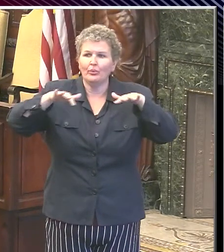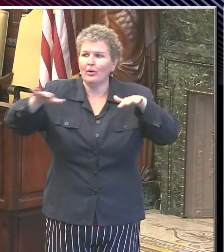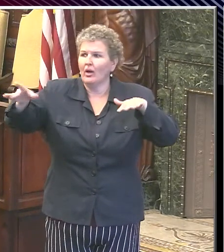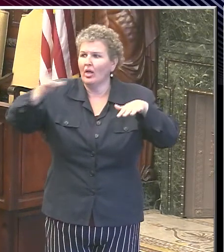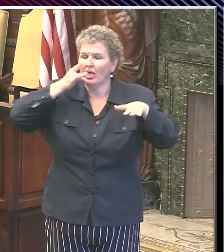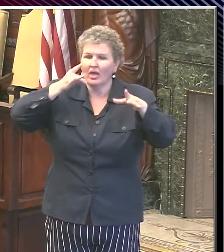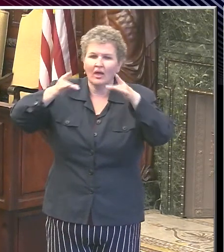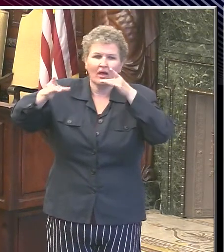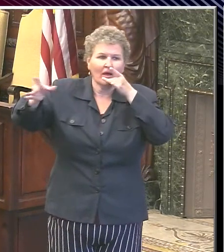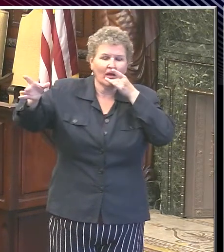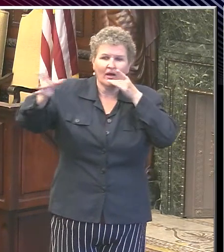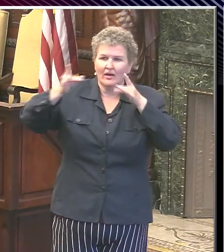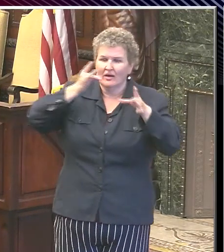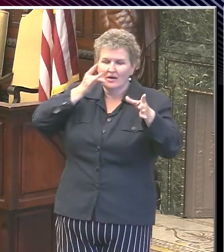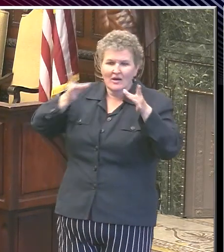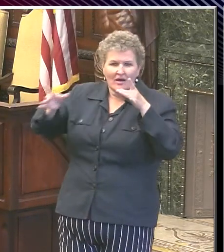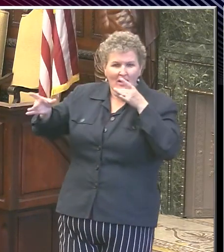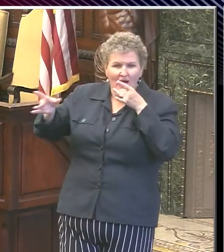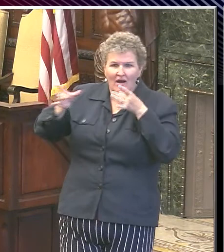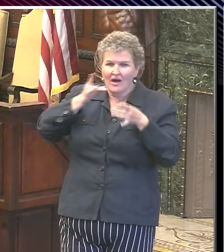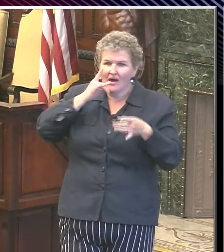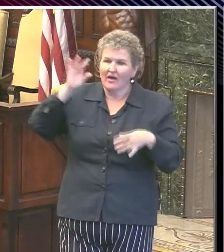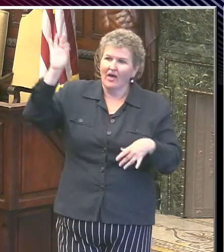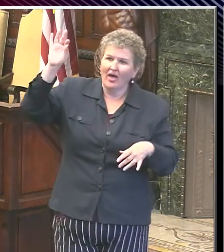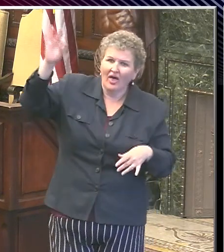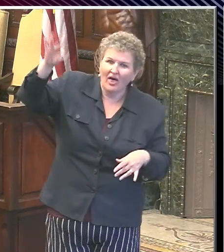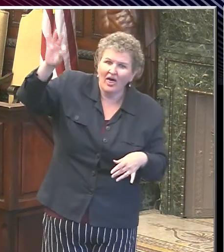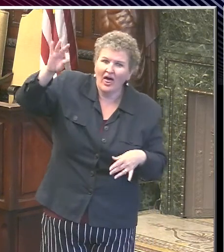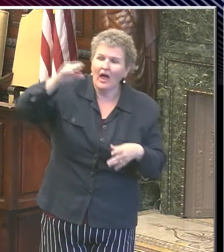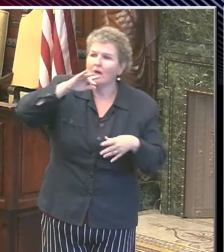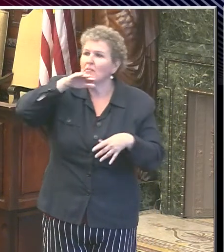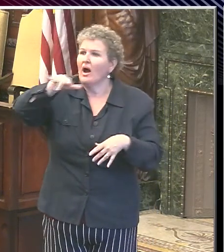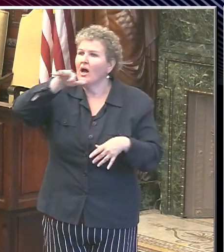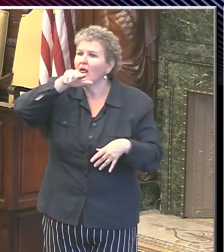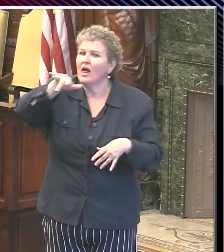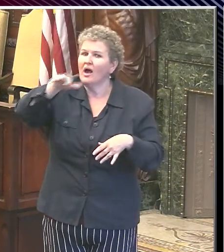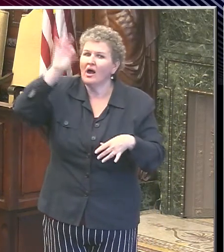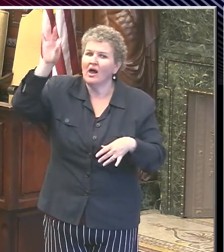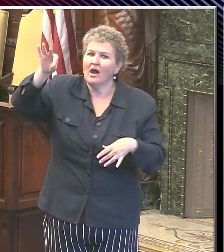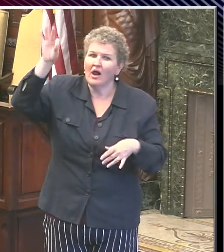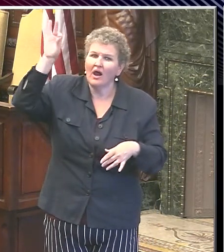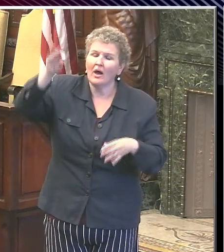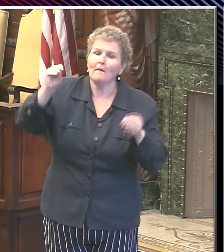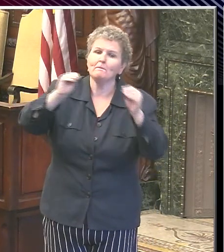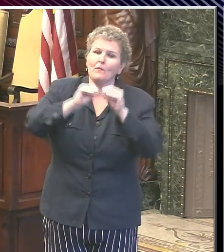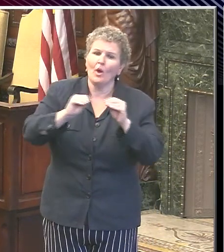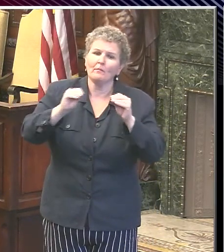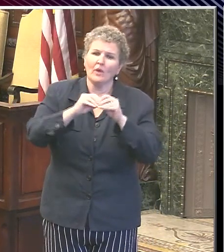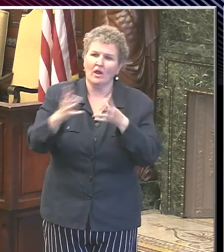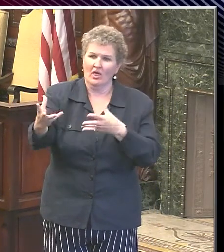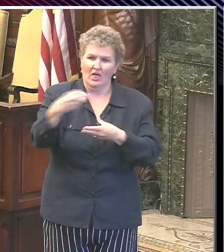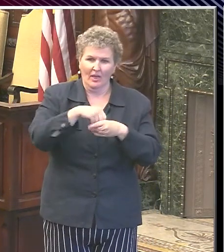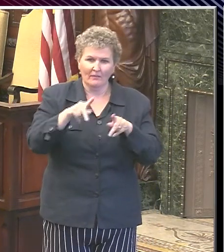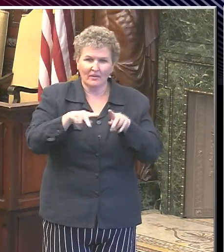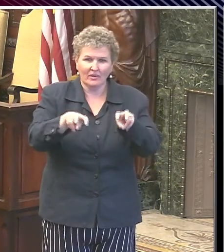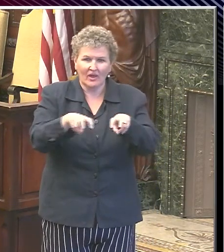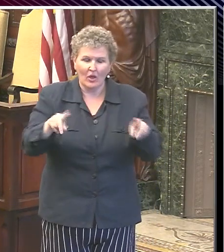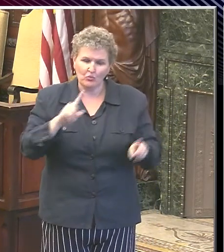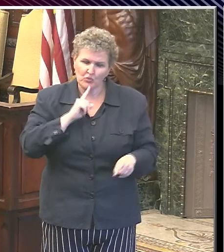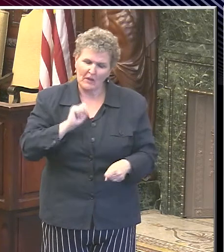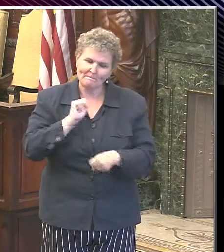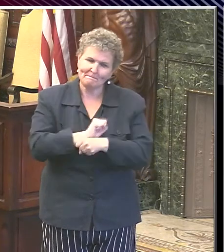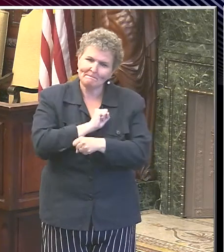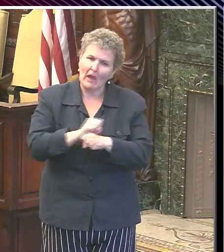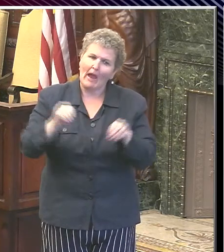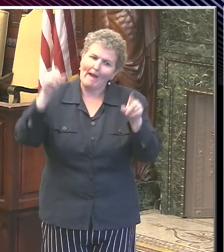and some of these church services can be quite long, then that increases the risk as well. But that combination together, you can have some very major outbreaks in churches. And there